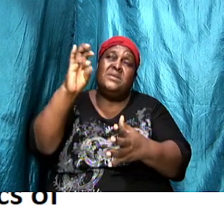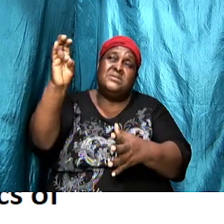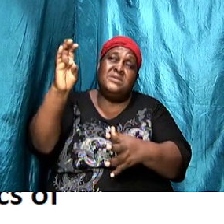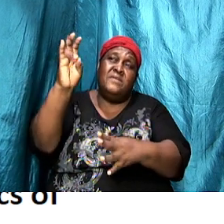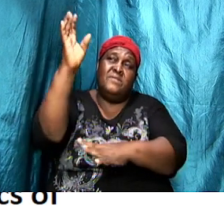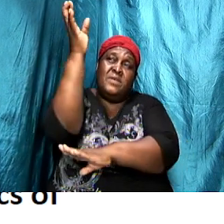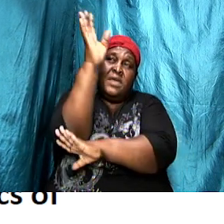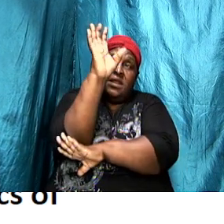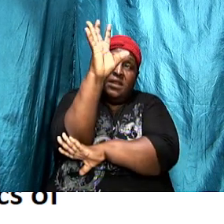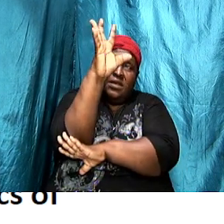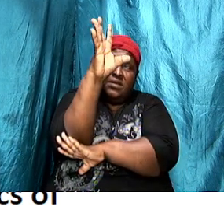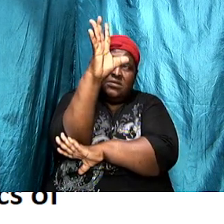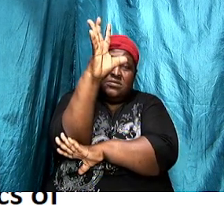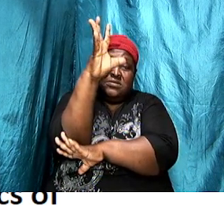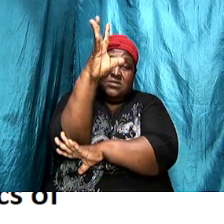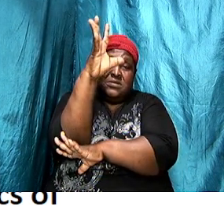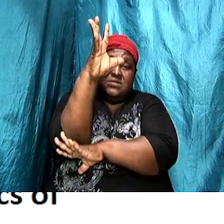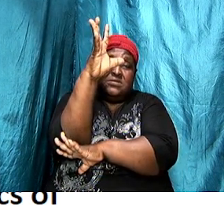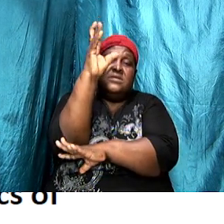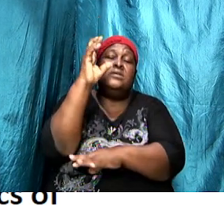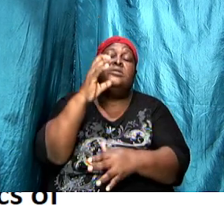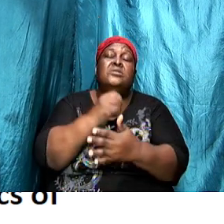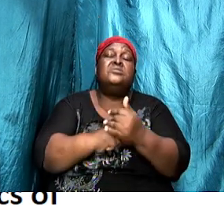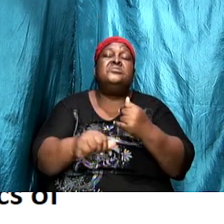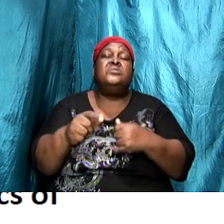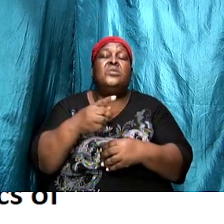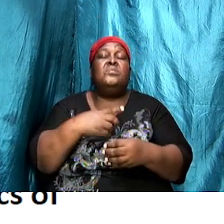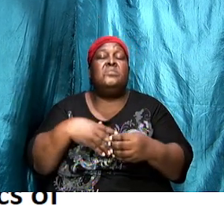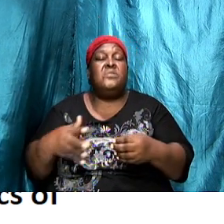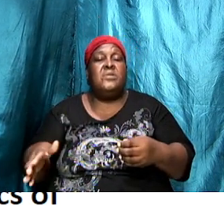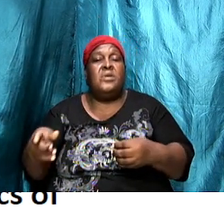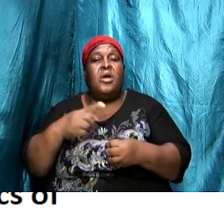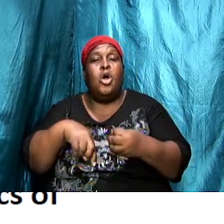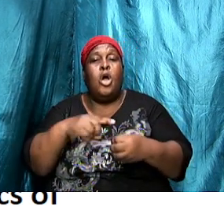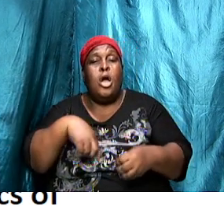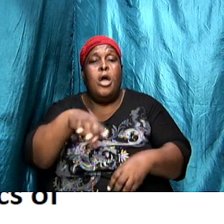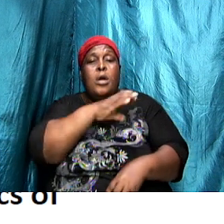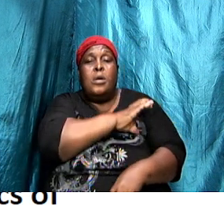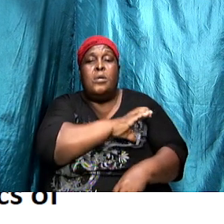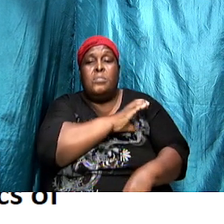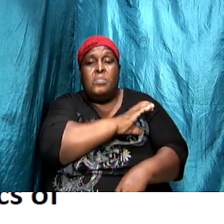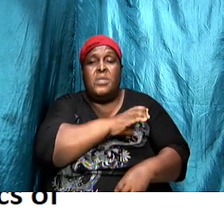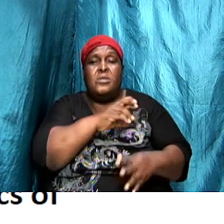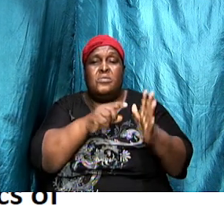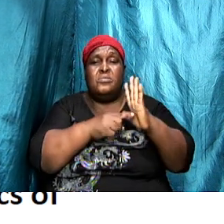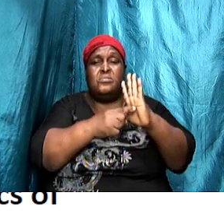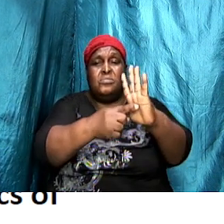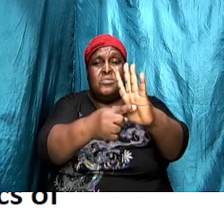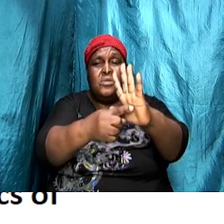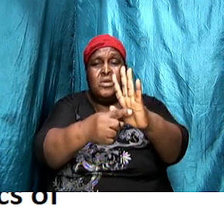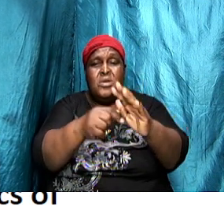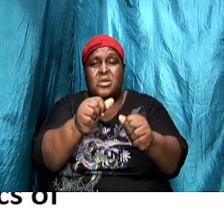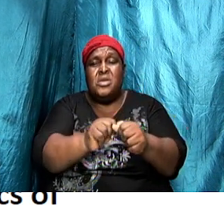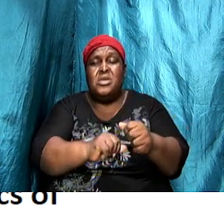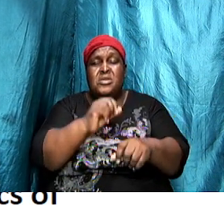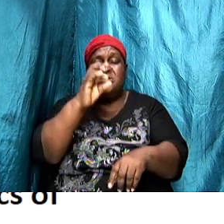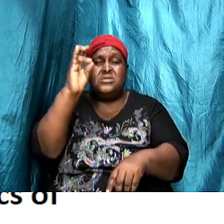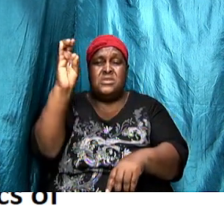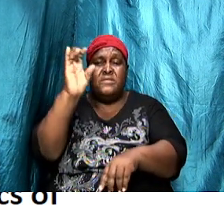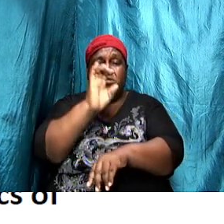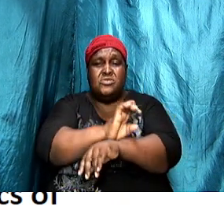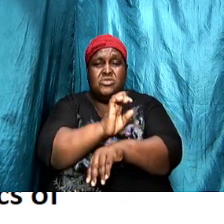is something about his character that is revealed to each of the seven churches. A different